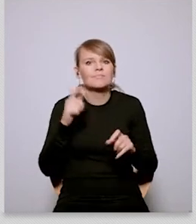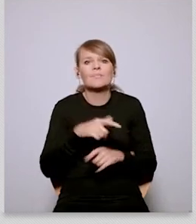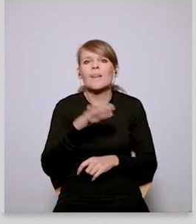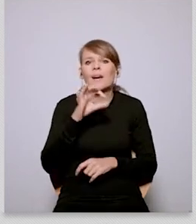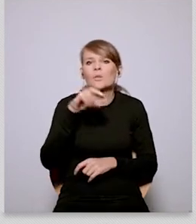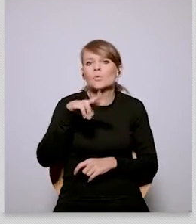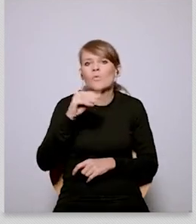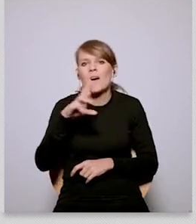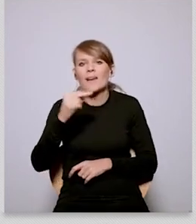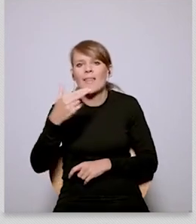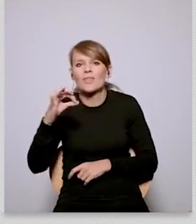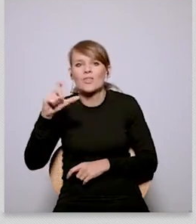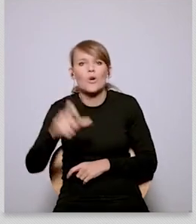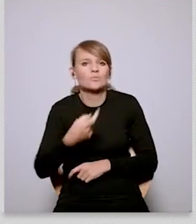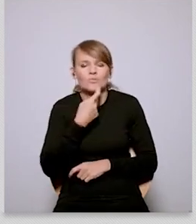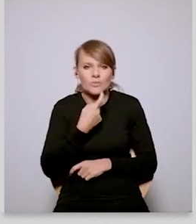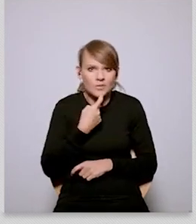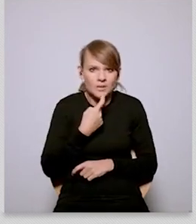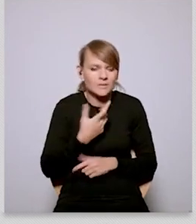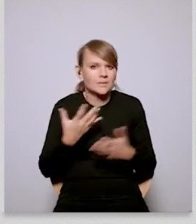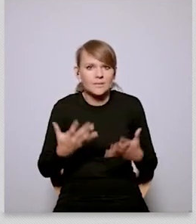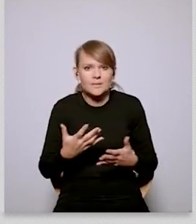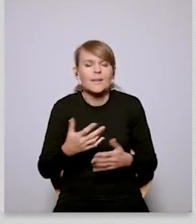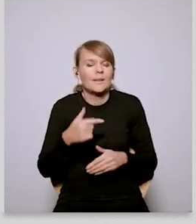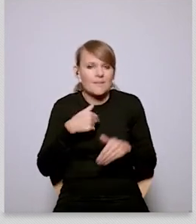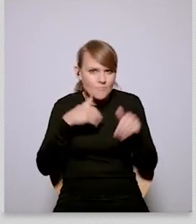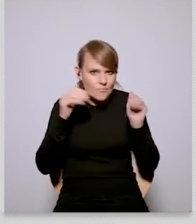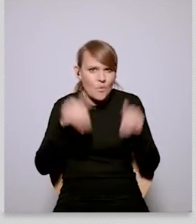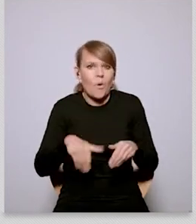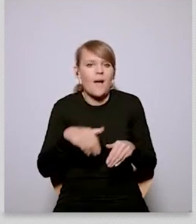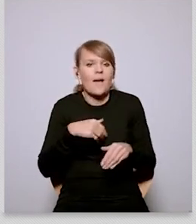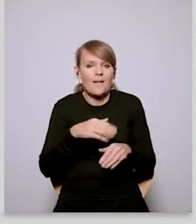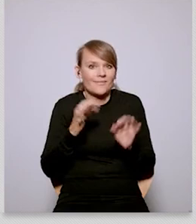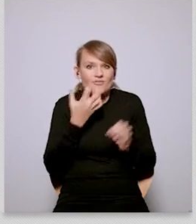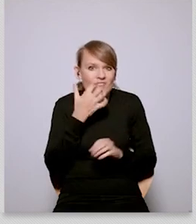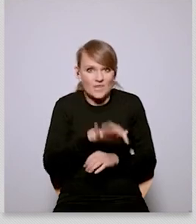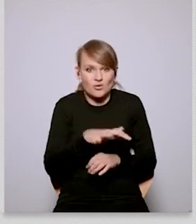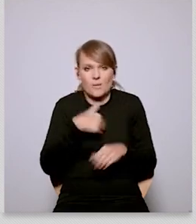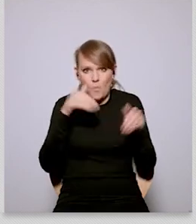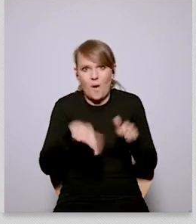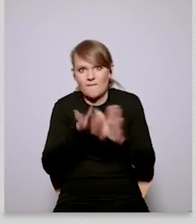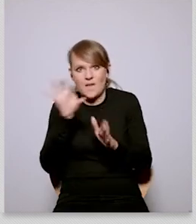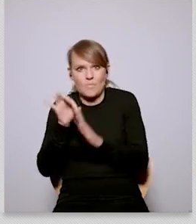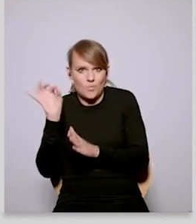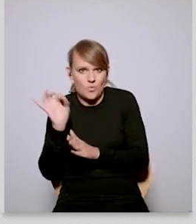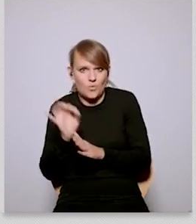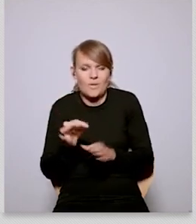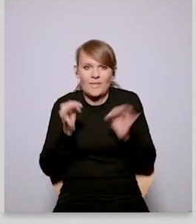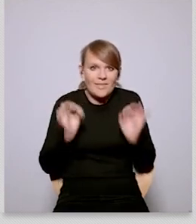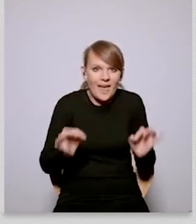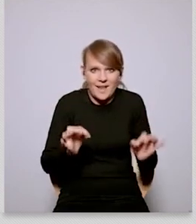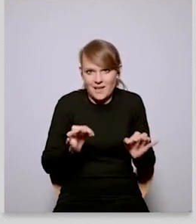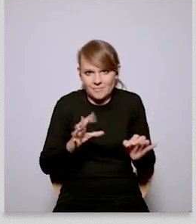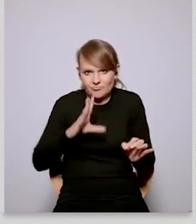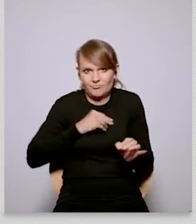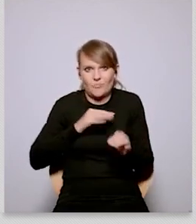still um kind of shape the the the the coming relationships um uh rather than it being about one of choice being